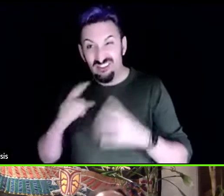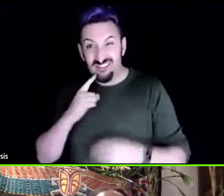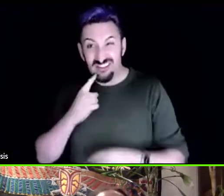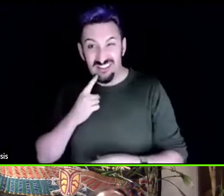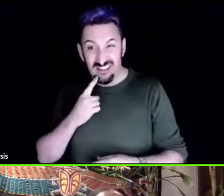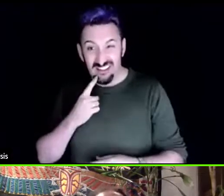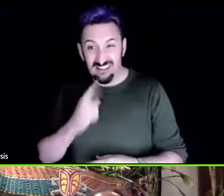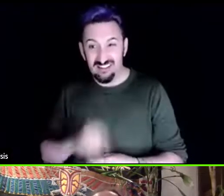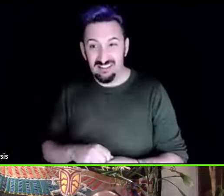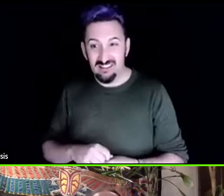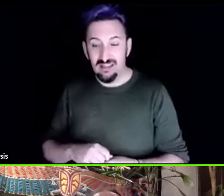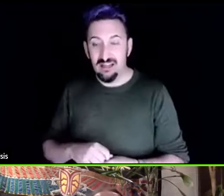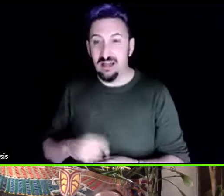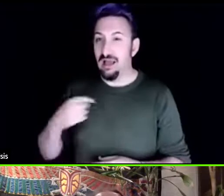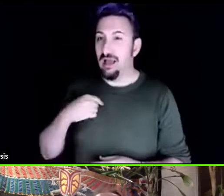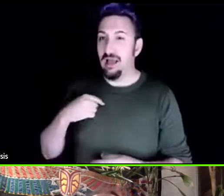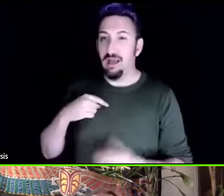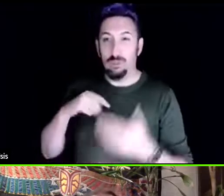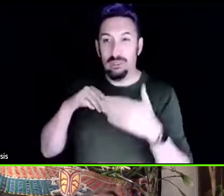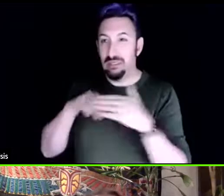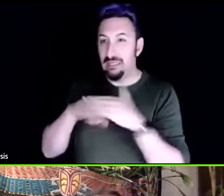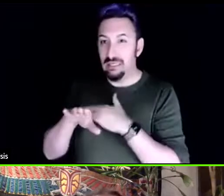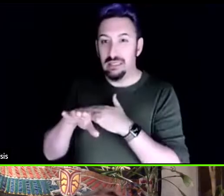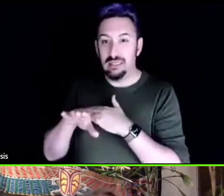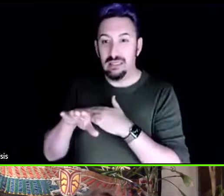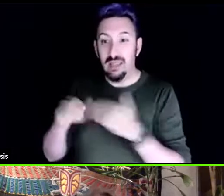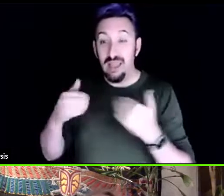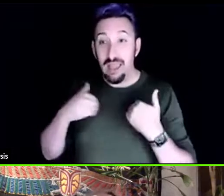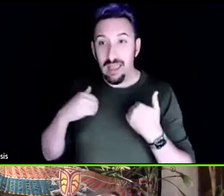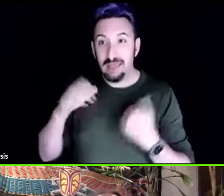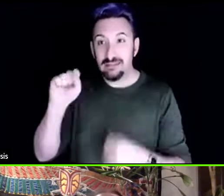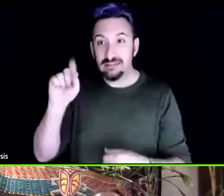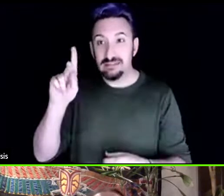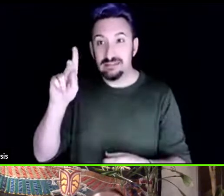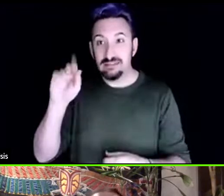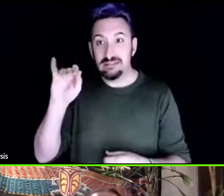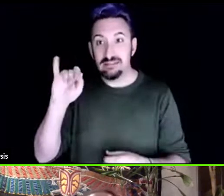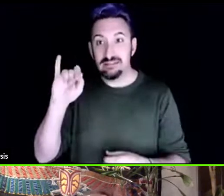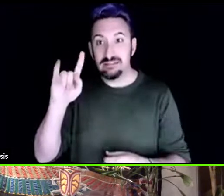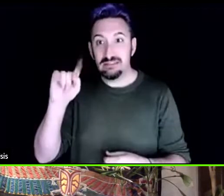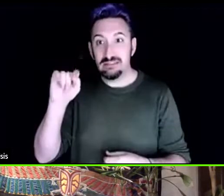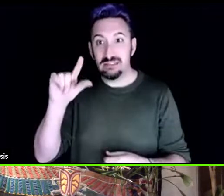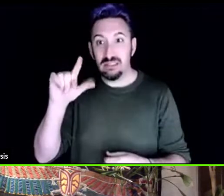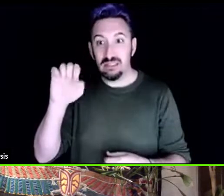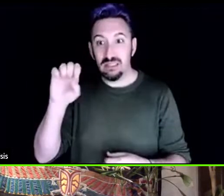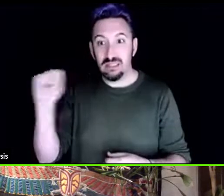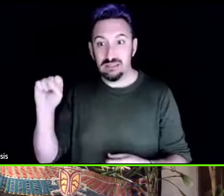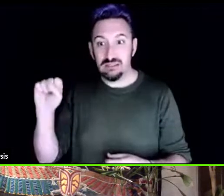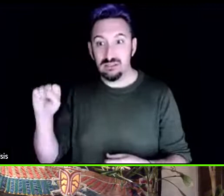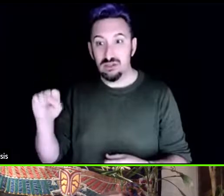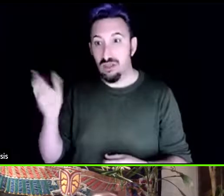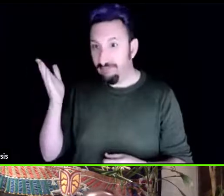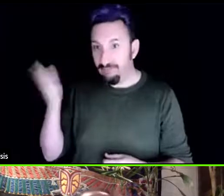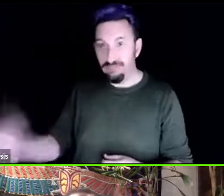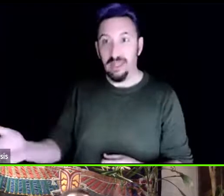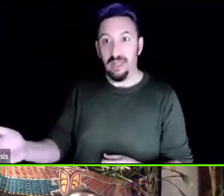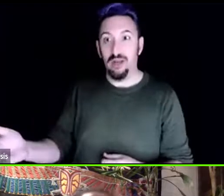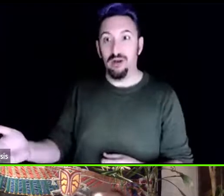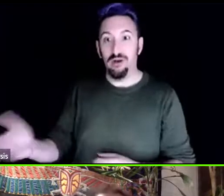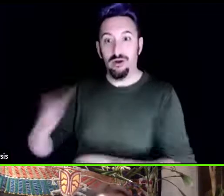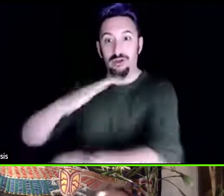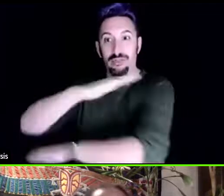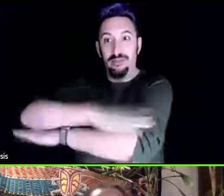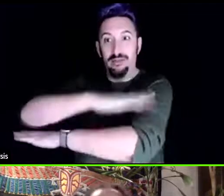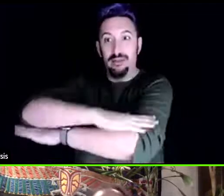mind i went to her office and there were skittles on the table so that the kids could eat them when they were in her office